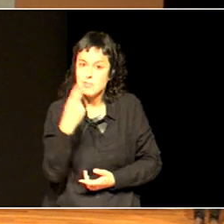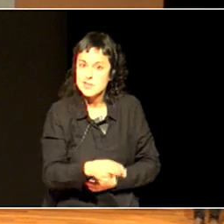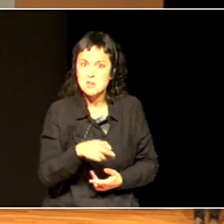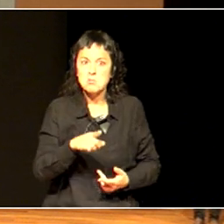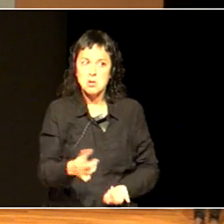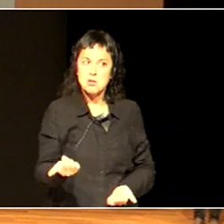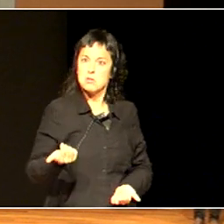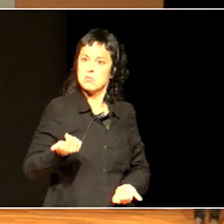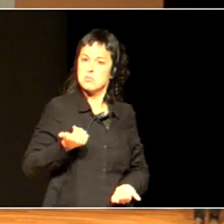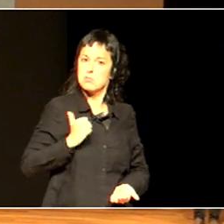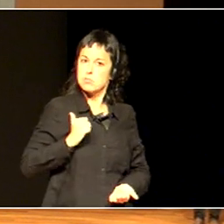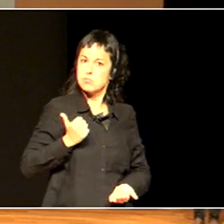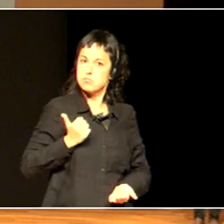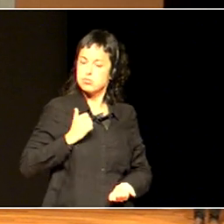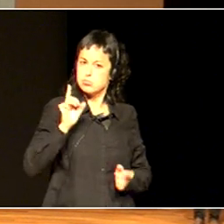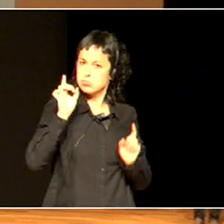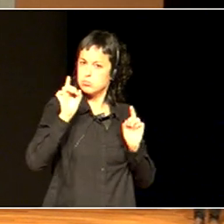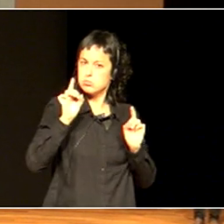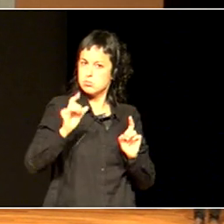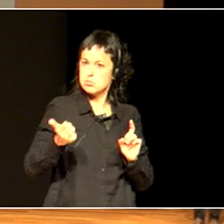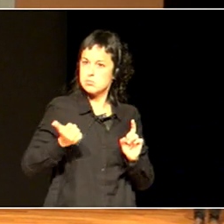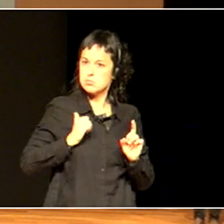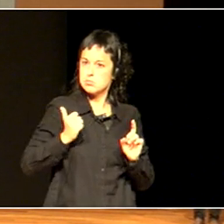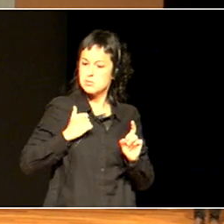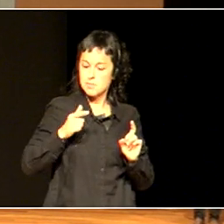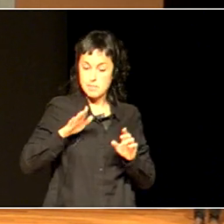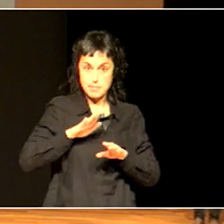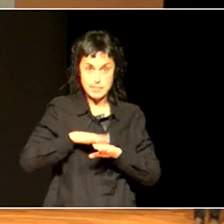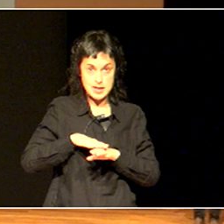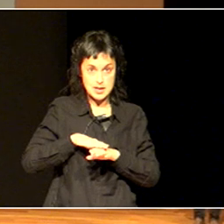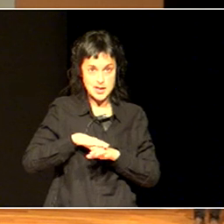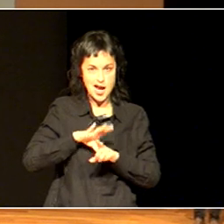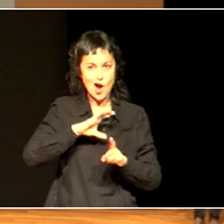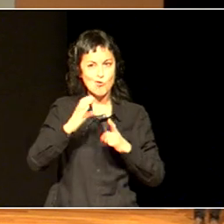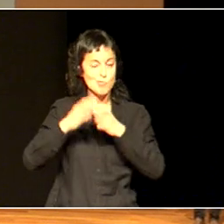group of classroom ambassadors to tell visitors about their school.